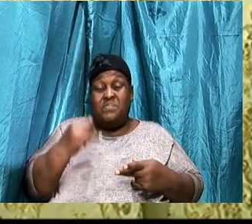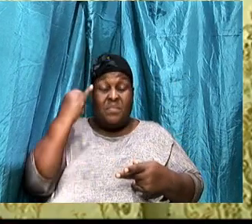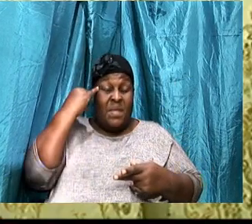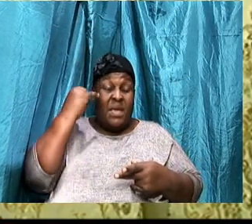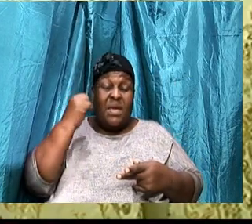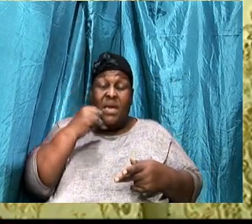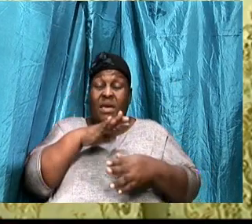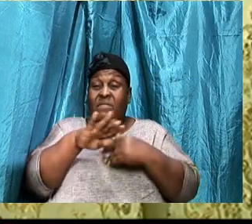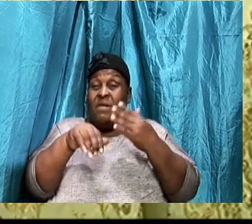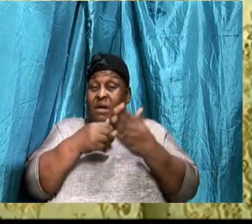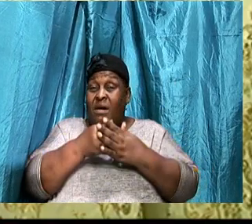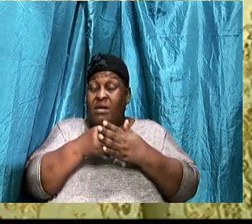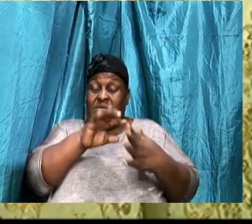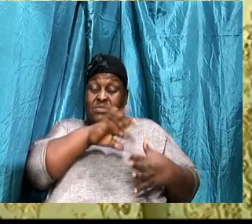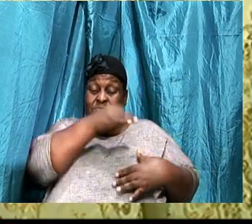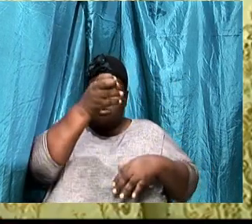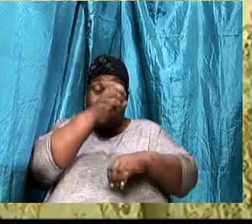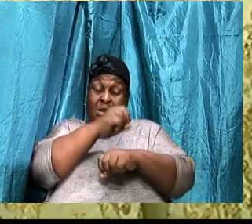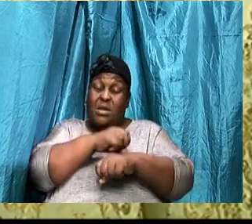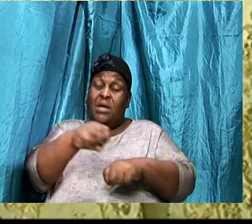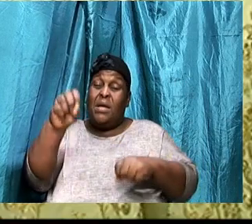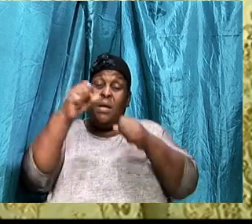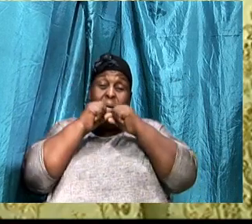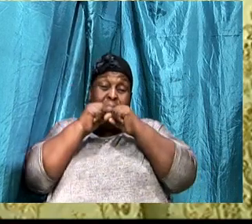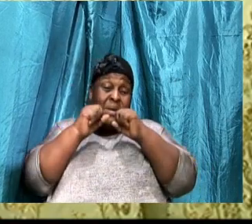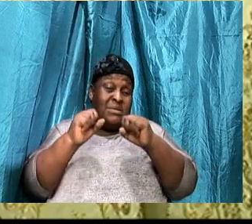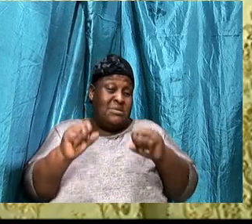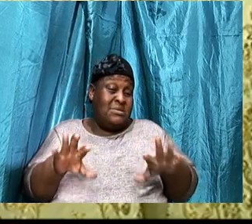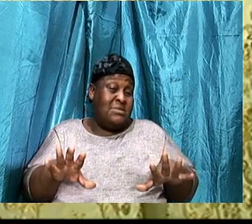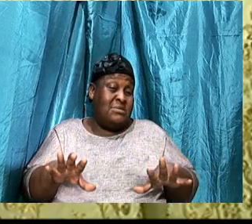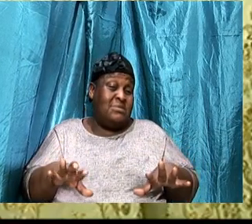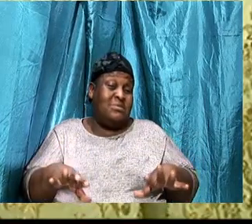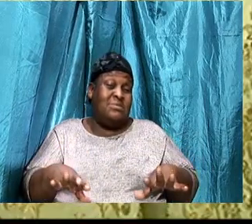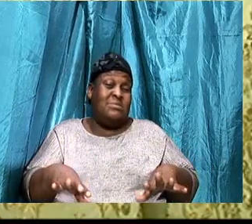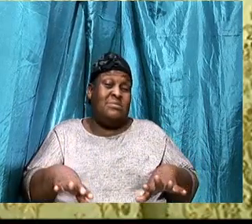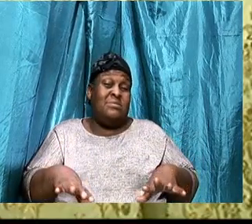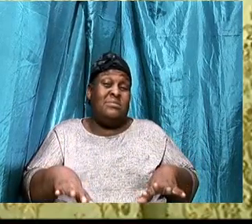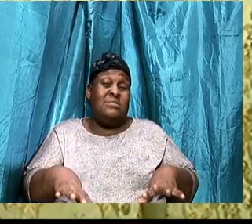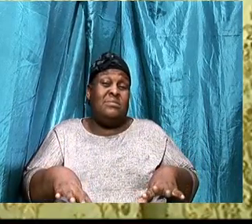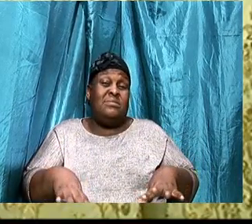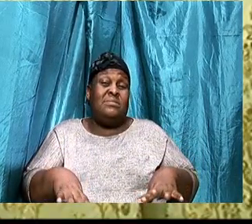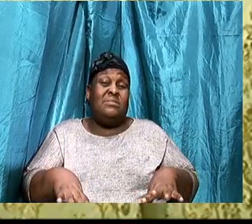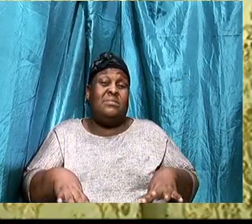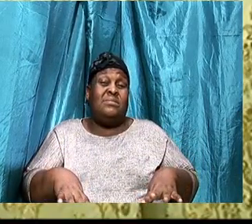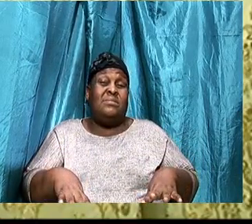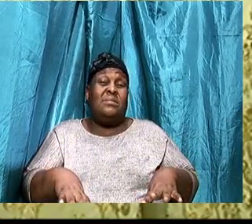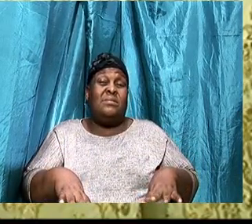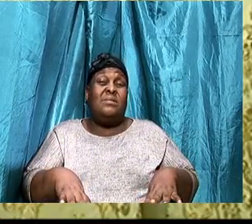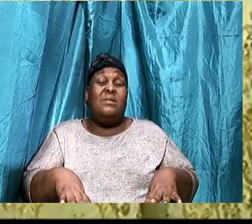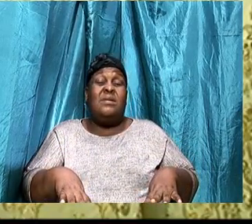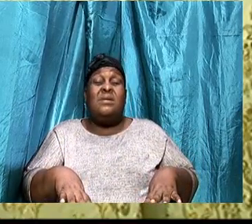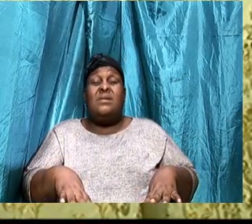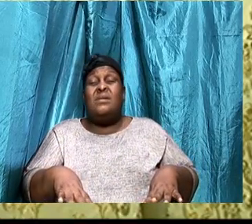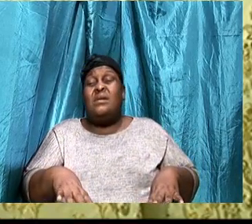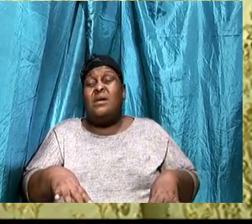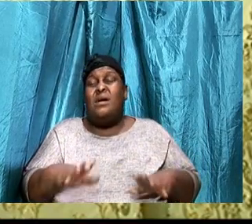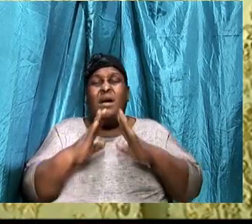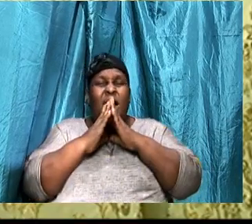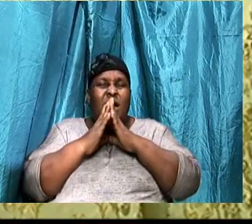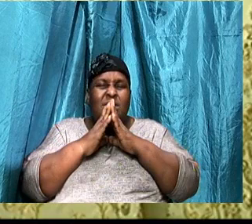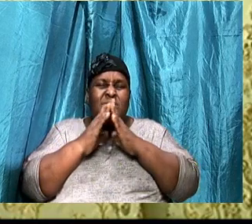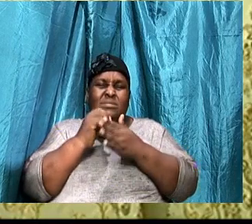All the spiritual blessing, I know some people, When they ask, Say, How are you doing, They say that, are blessed,